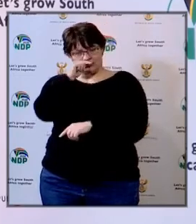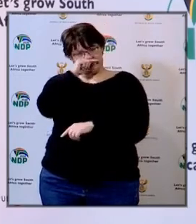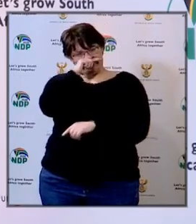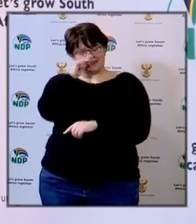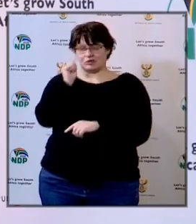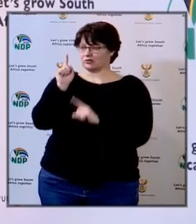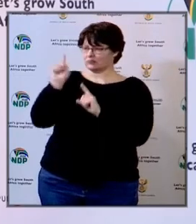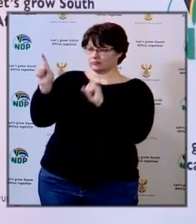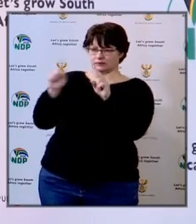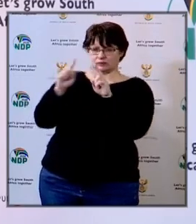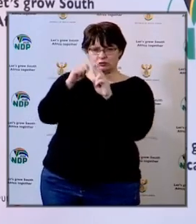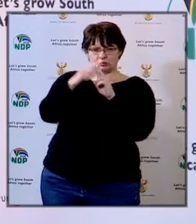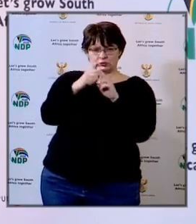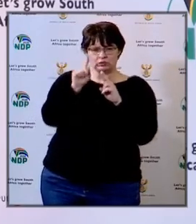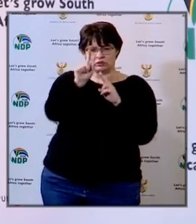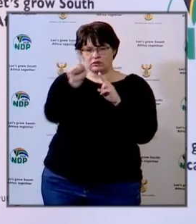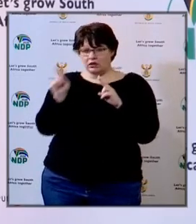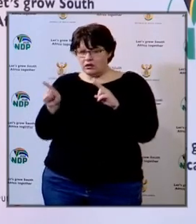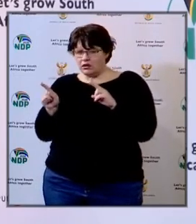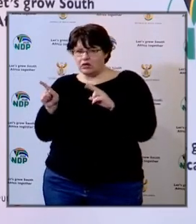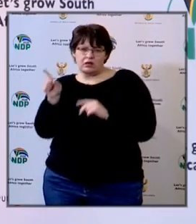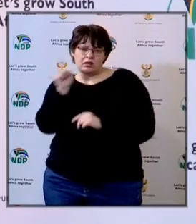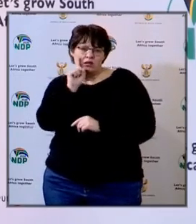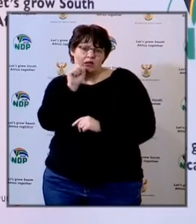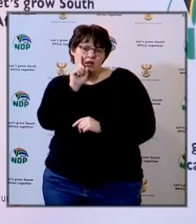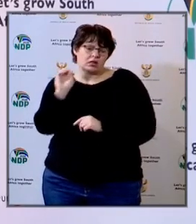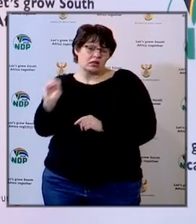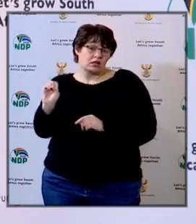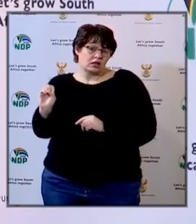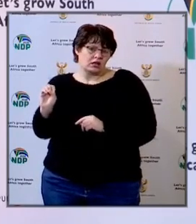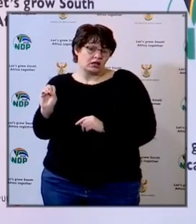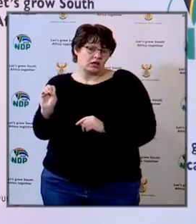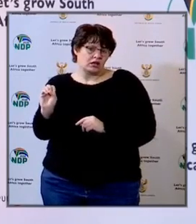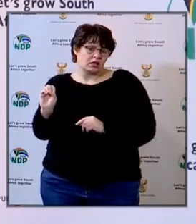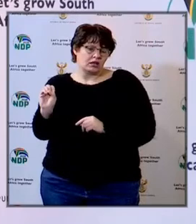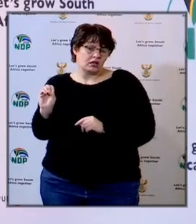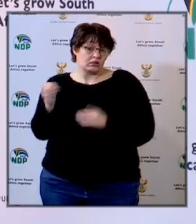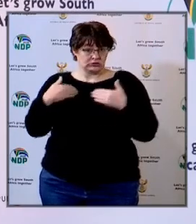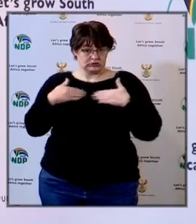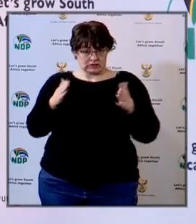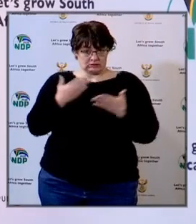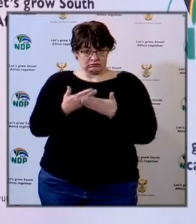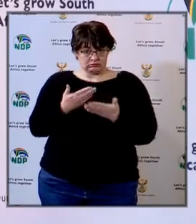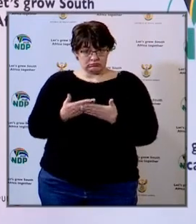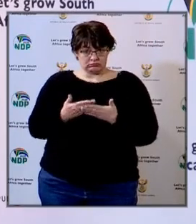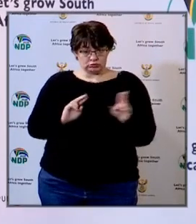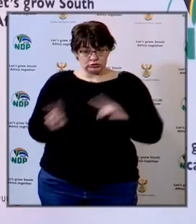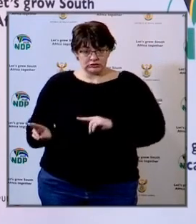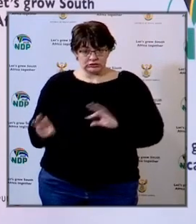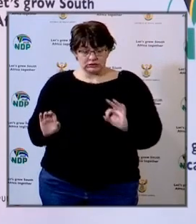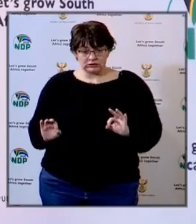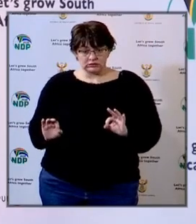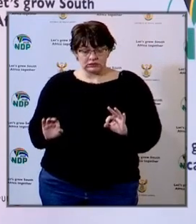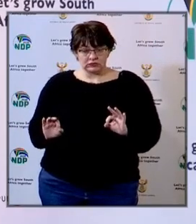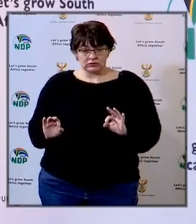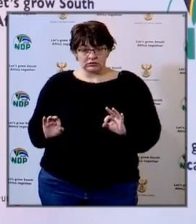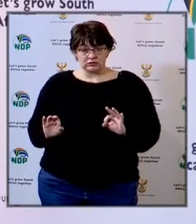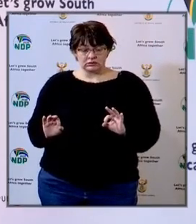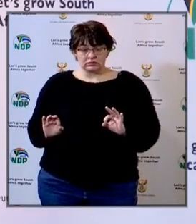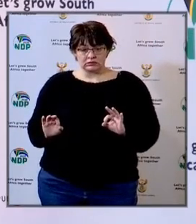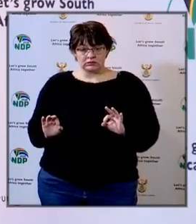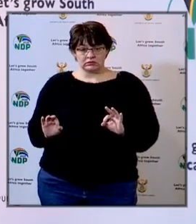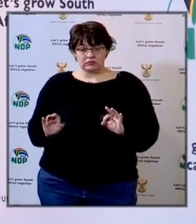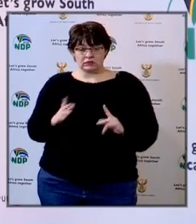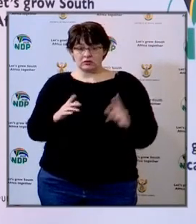check my two colleagues Ignatius and Irene if we can start do we